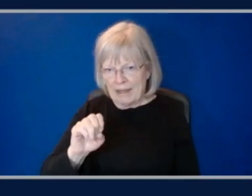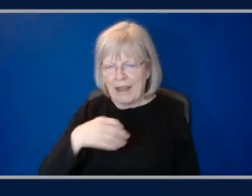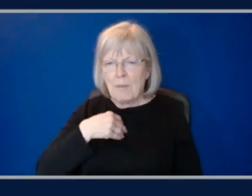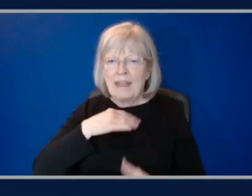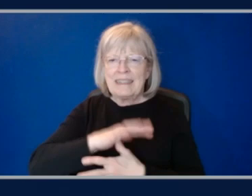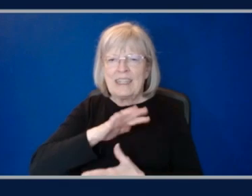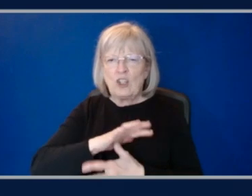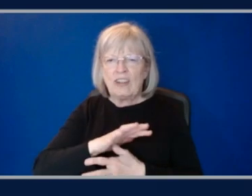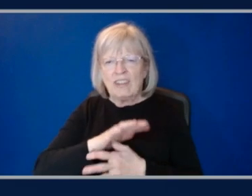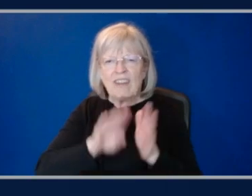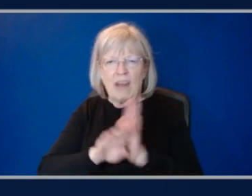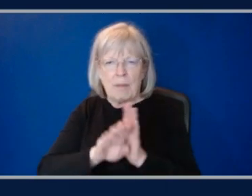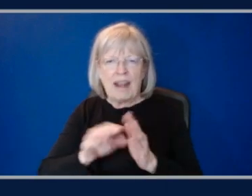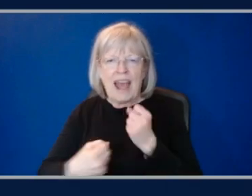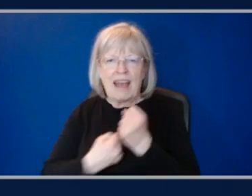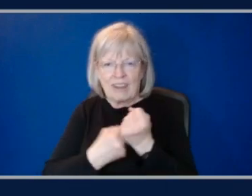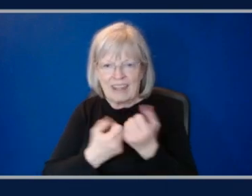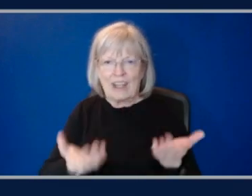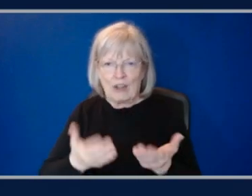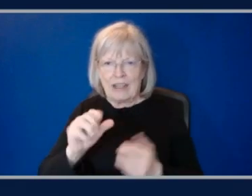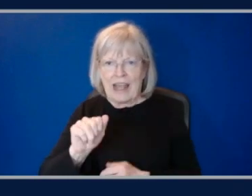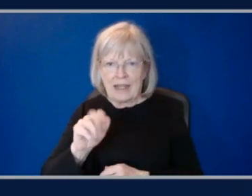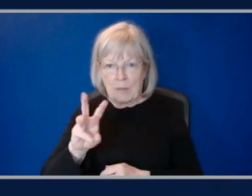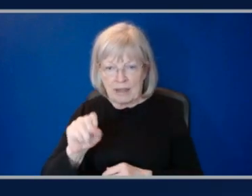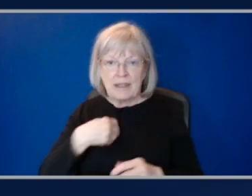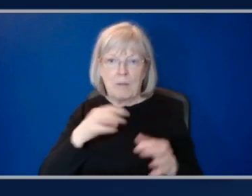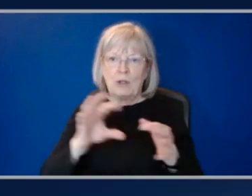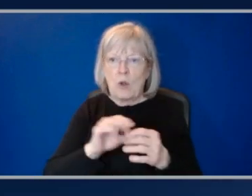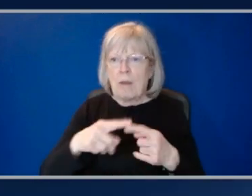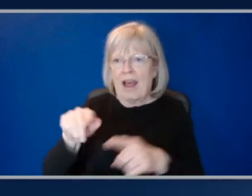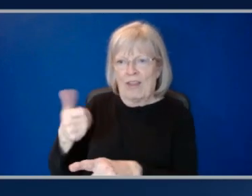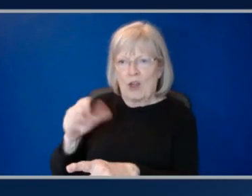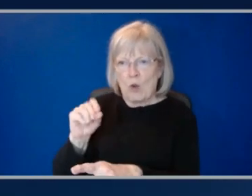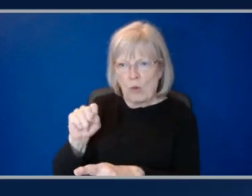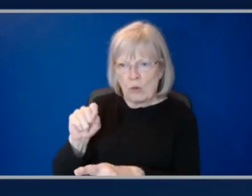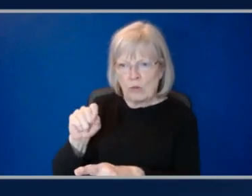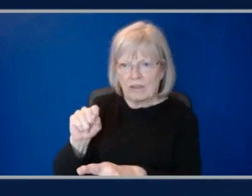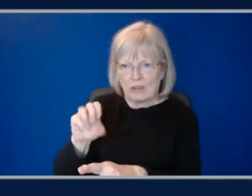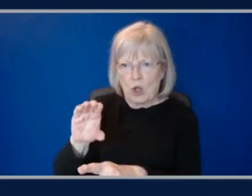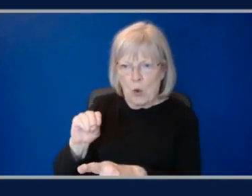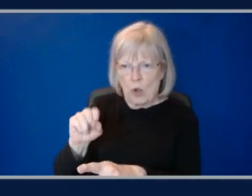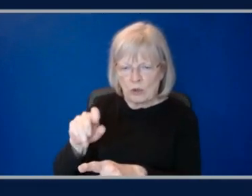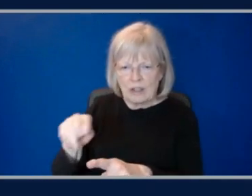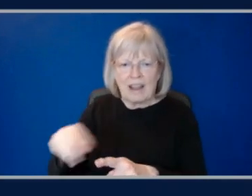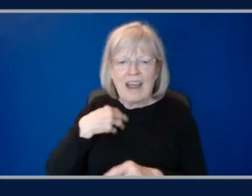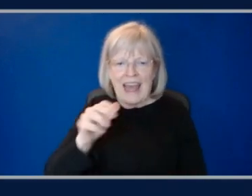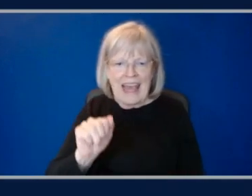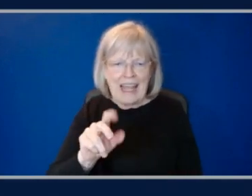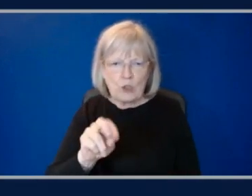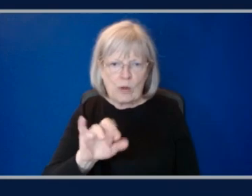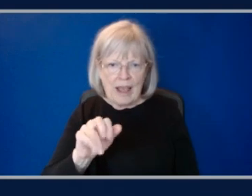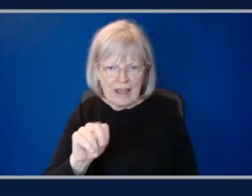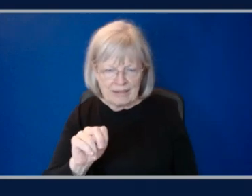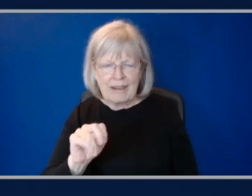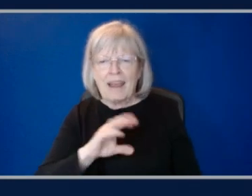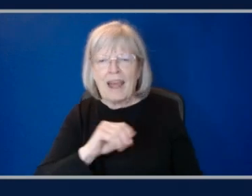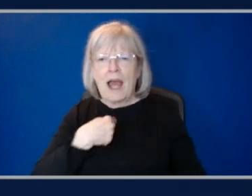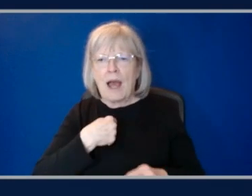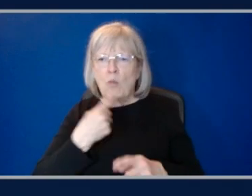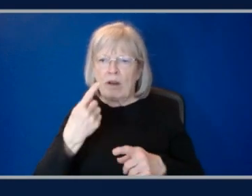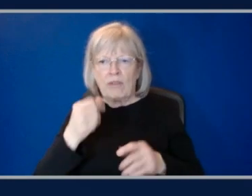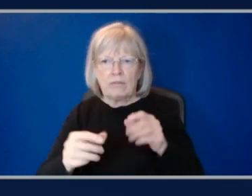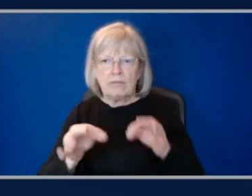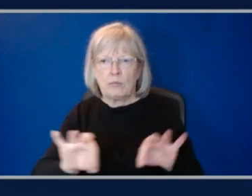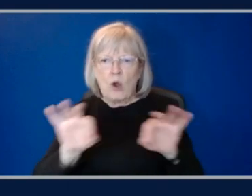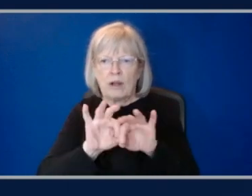here at AWS, and I'm joined by one of my fantastic co-hosts, Adrian. Want to say hello? Hey, folks. My name is Adrian Sanmiguel. I'm a principal partner enterprise